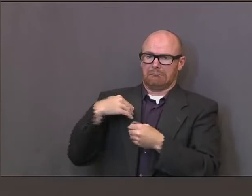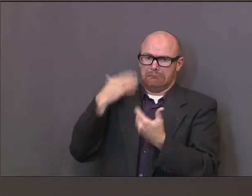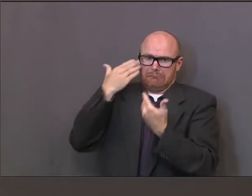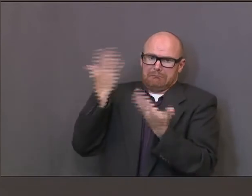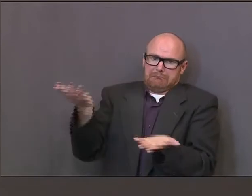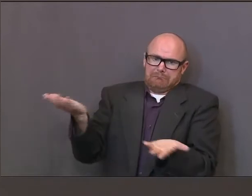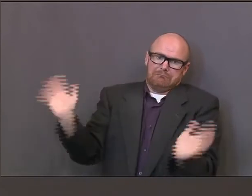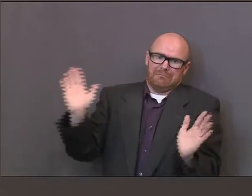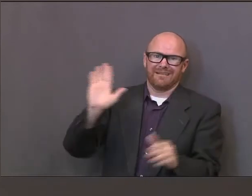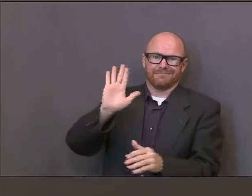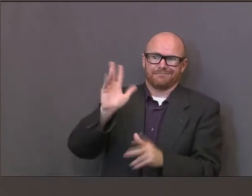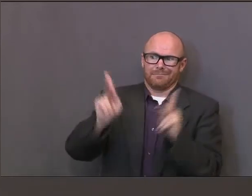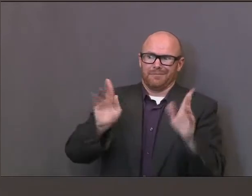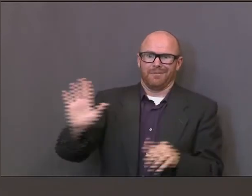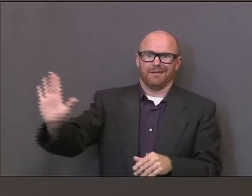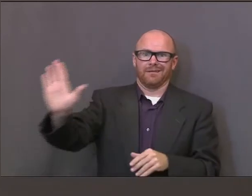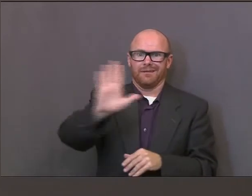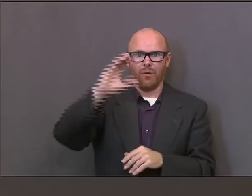Next question.